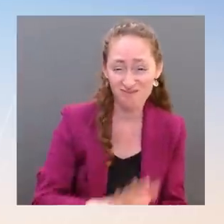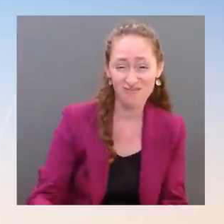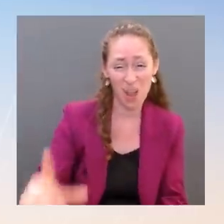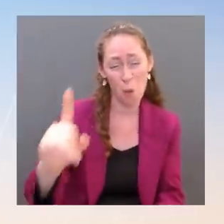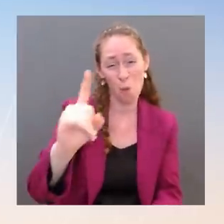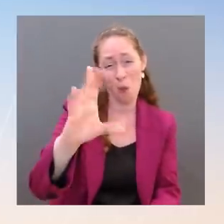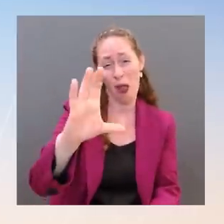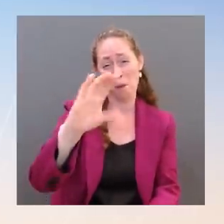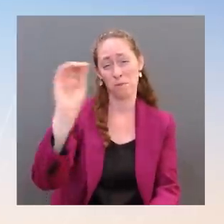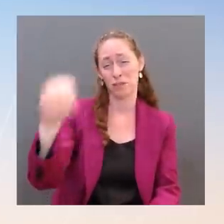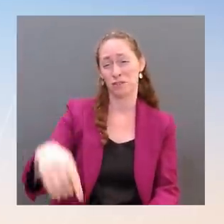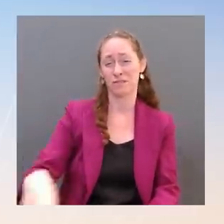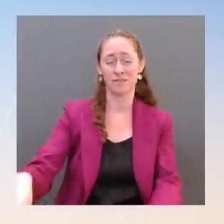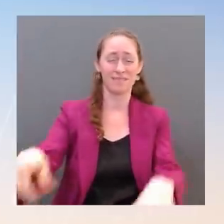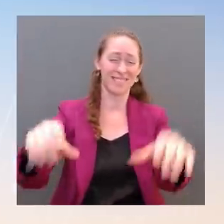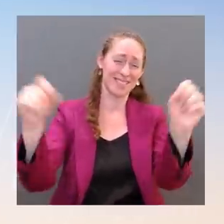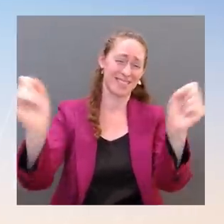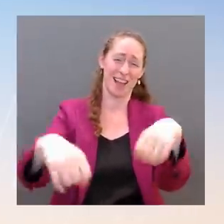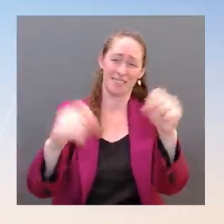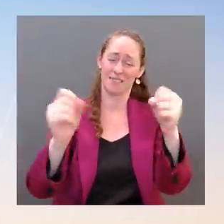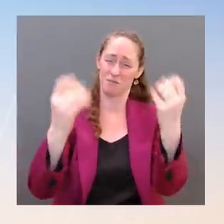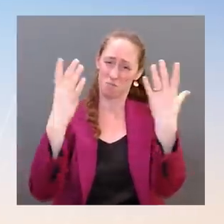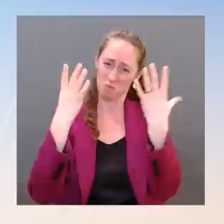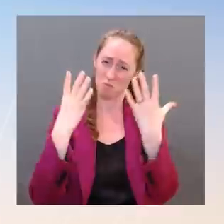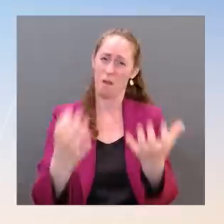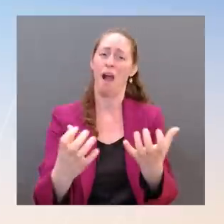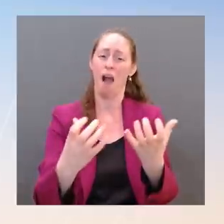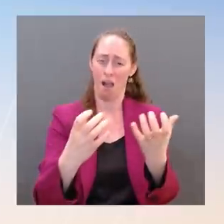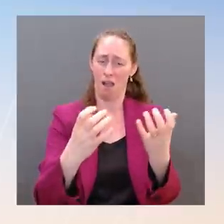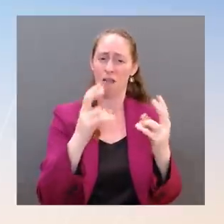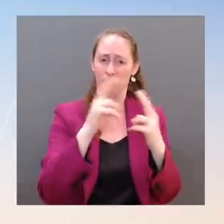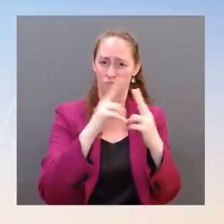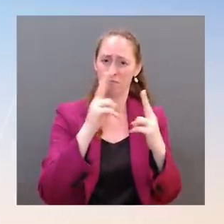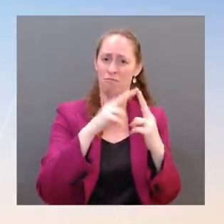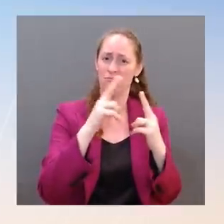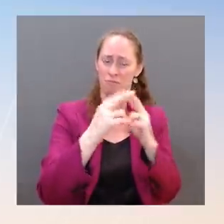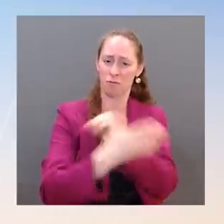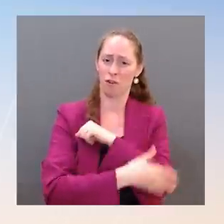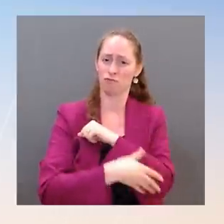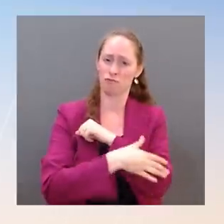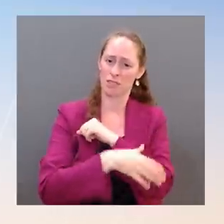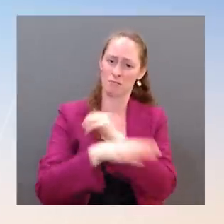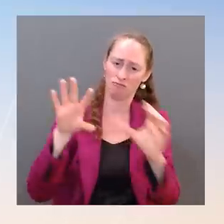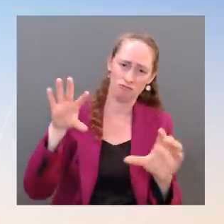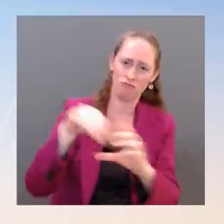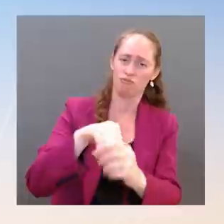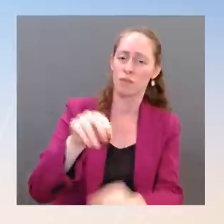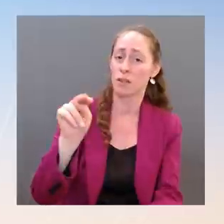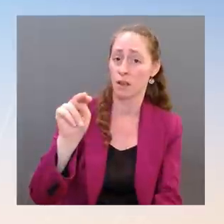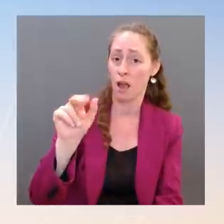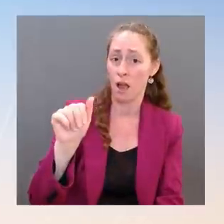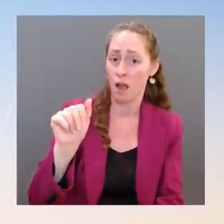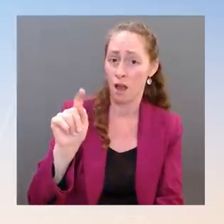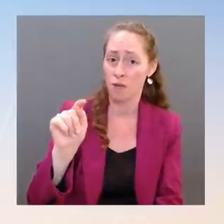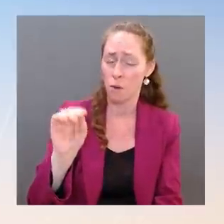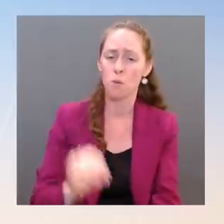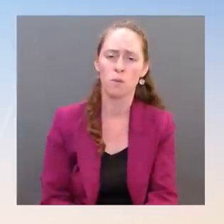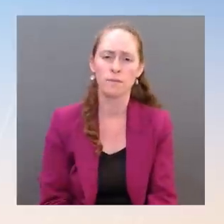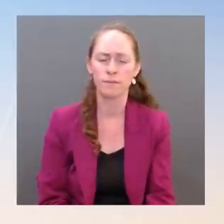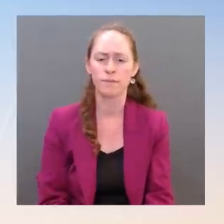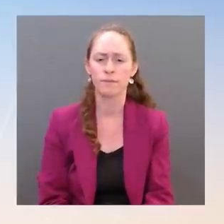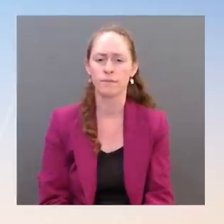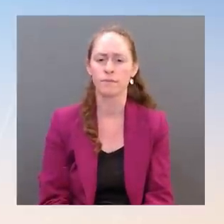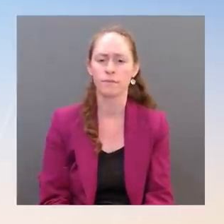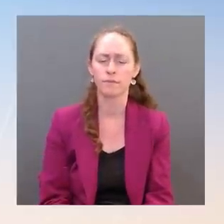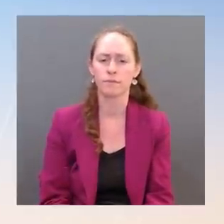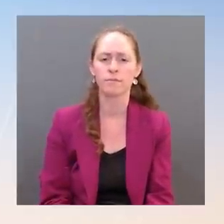supported the entry of Finland and Sweden into the NATO alliance on the grounds that they have already proven themselves as highly